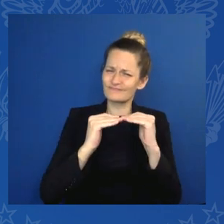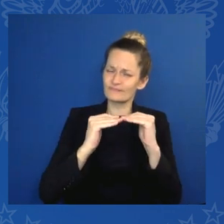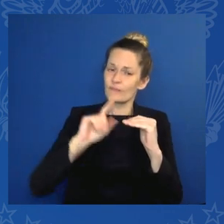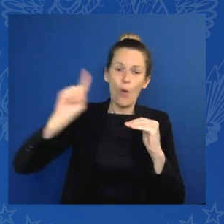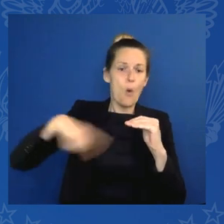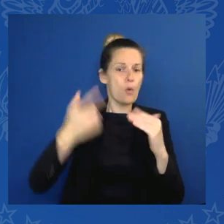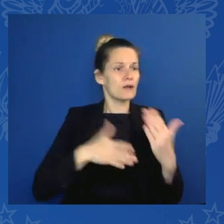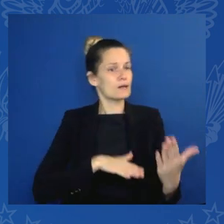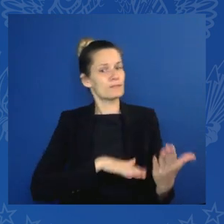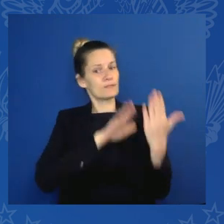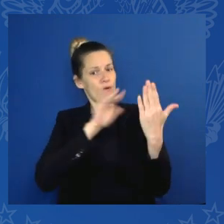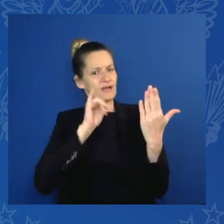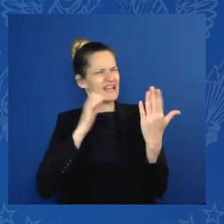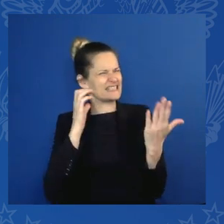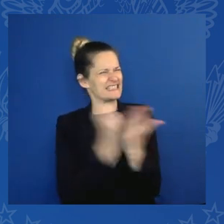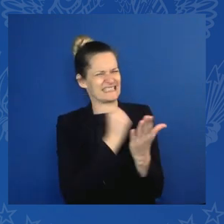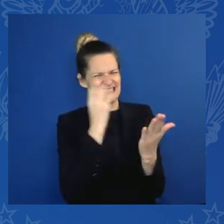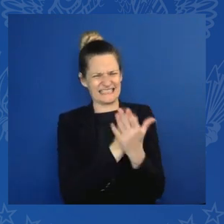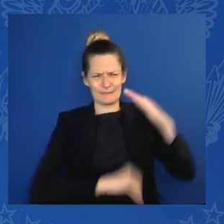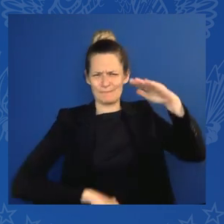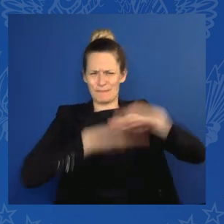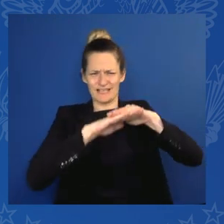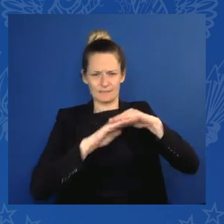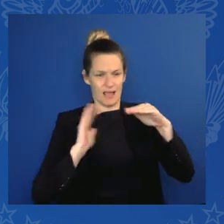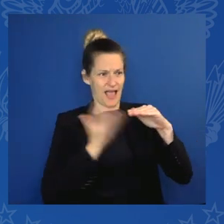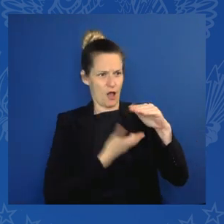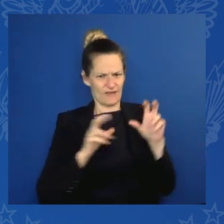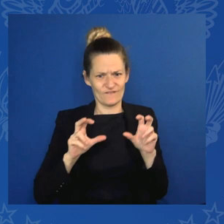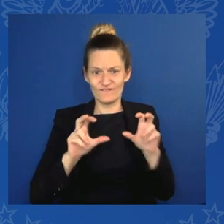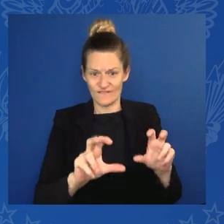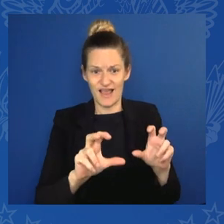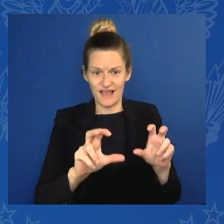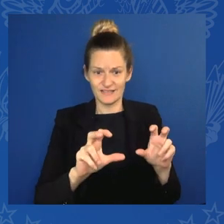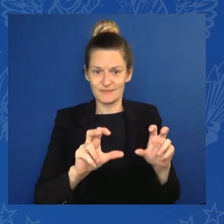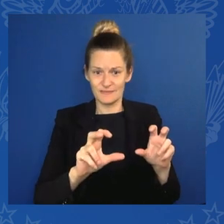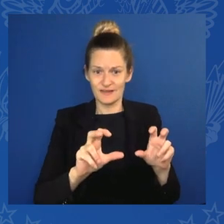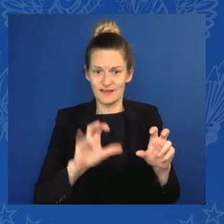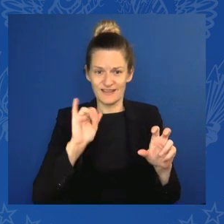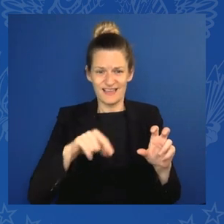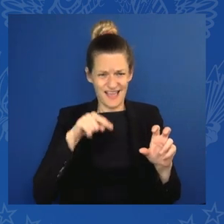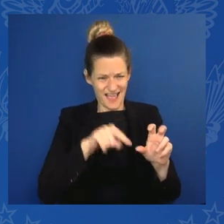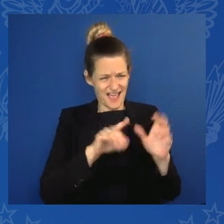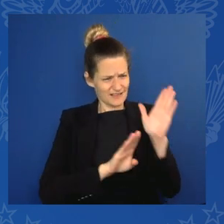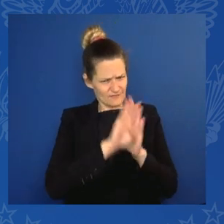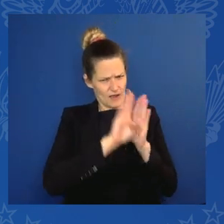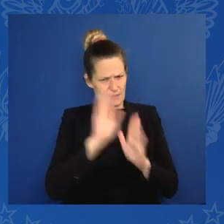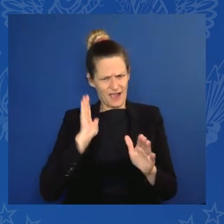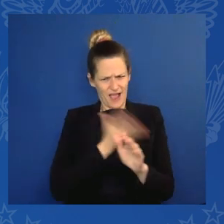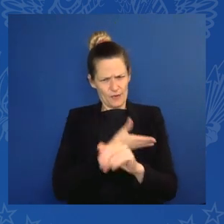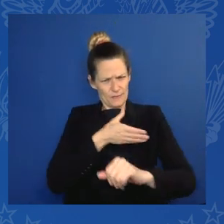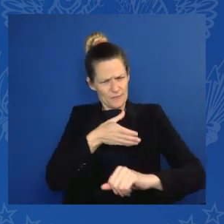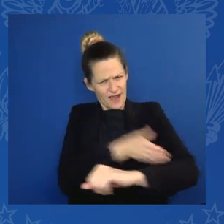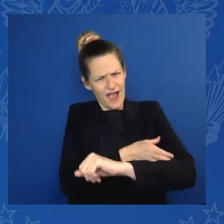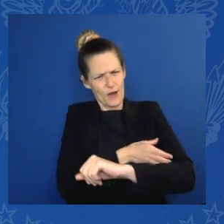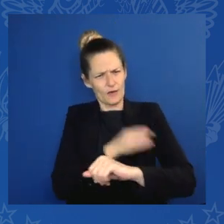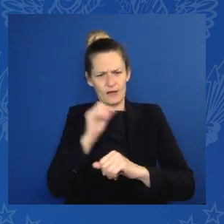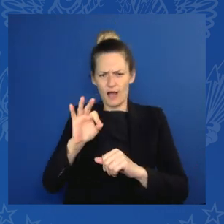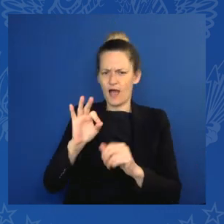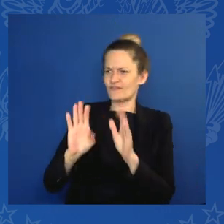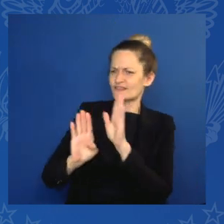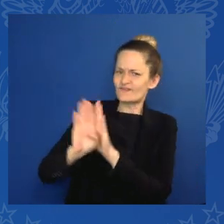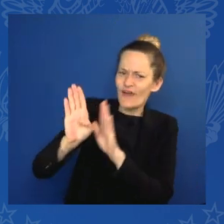and to demonstrate the power of development finance when it reflects democratic values. That is